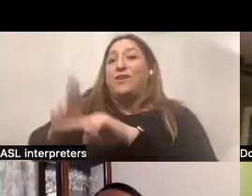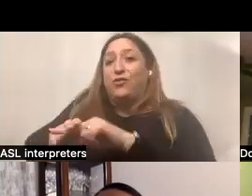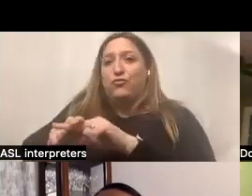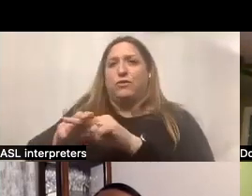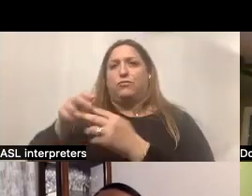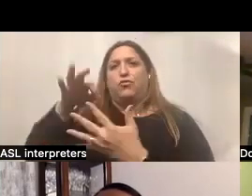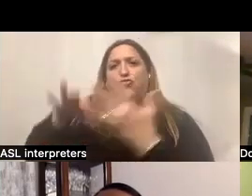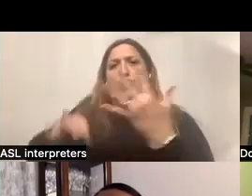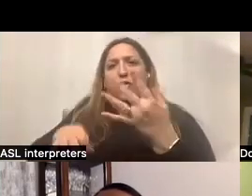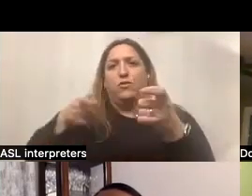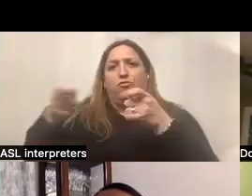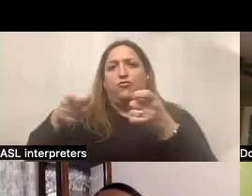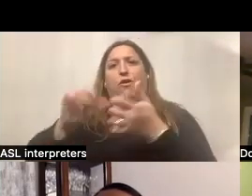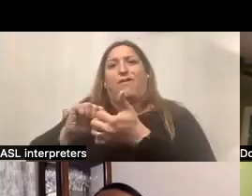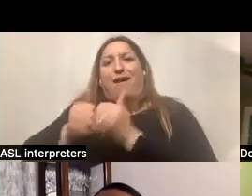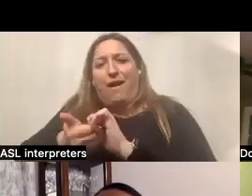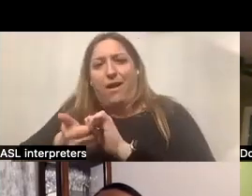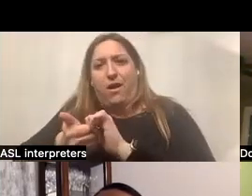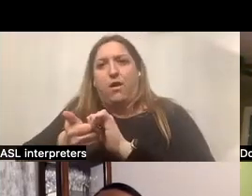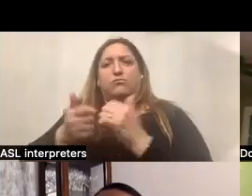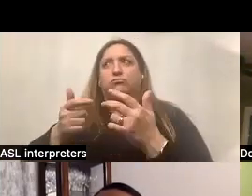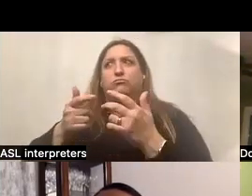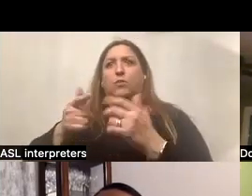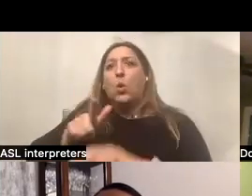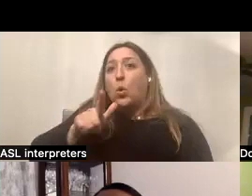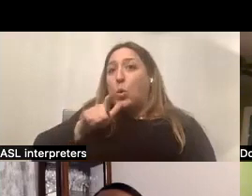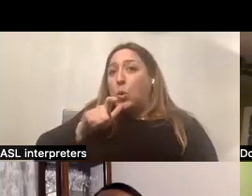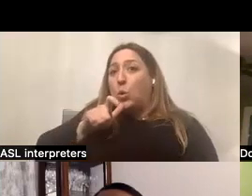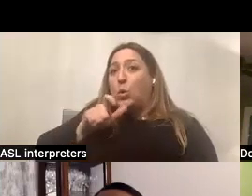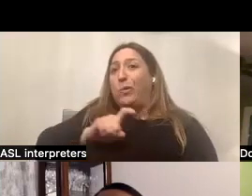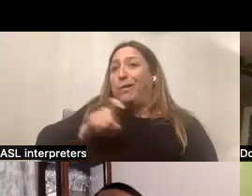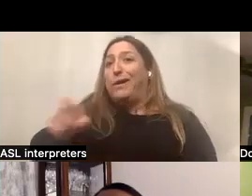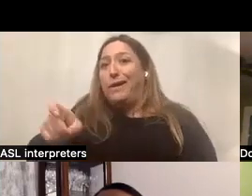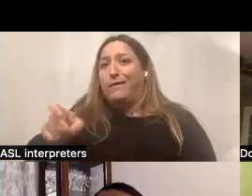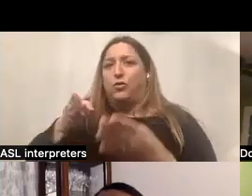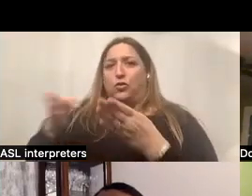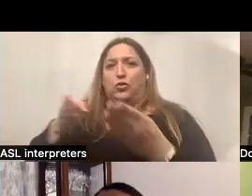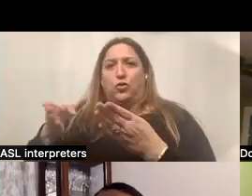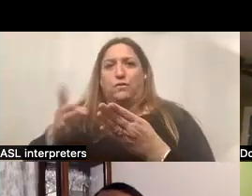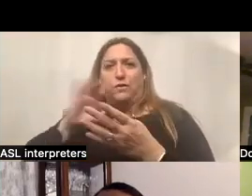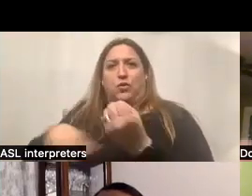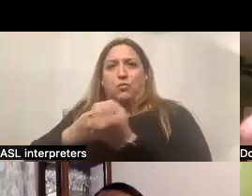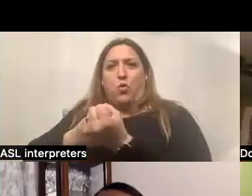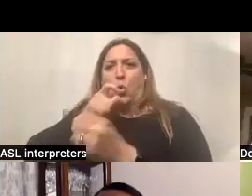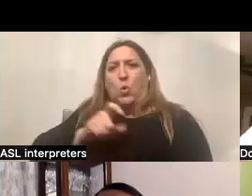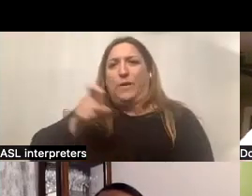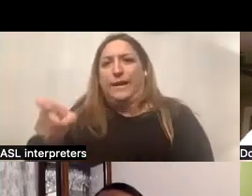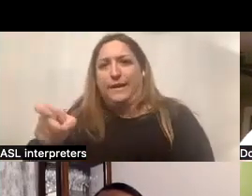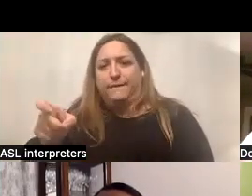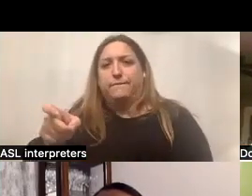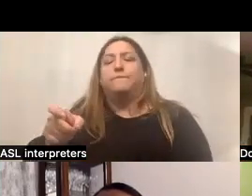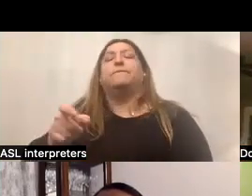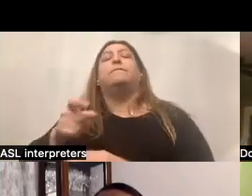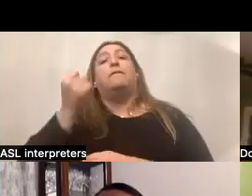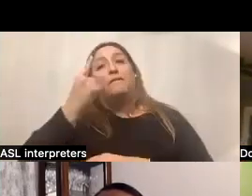over how, and from whom they receive their services and supports. So while someone